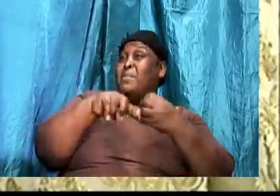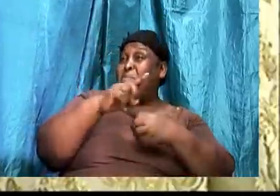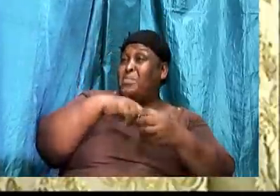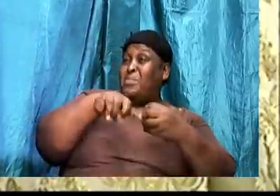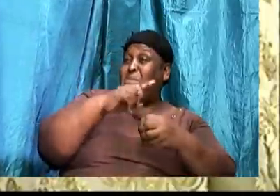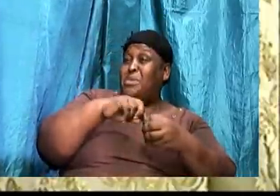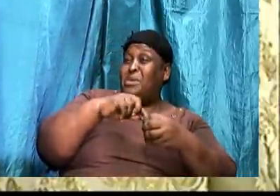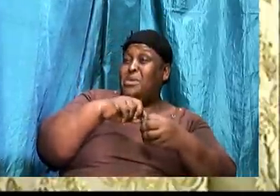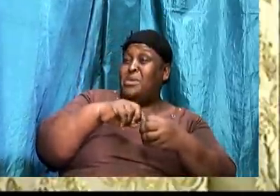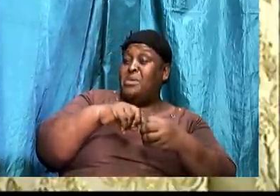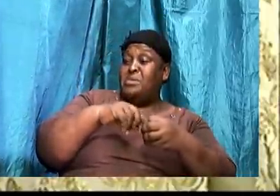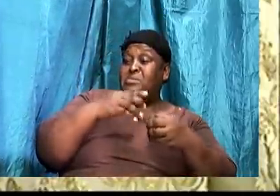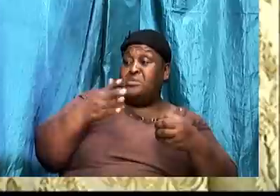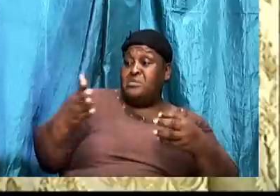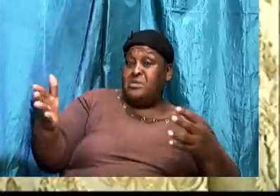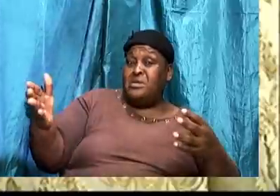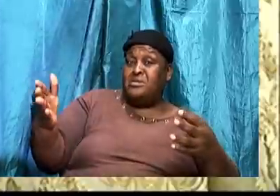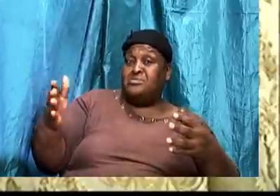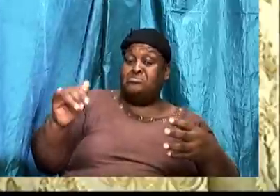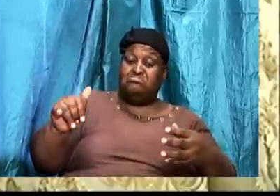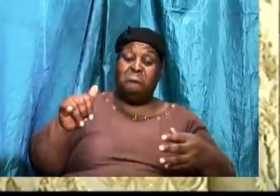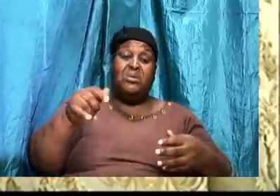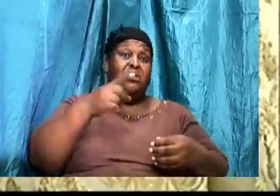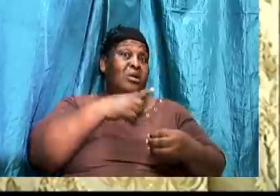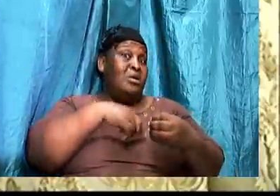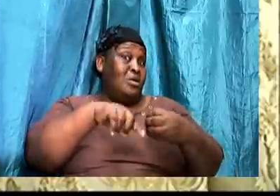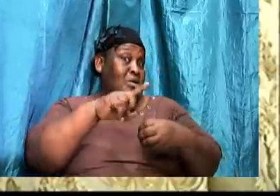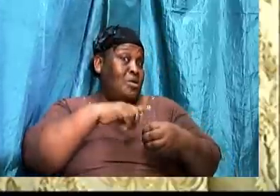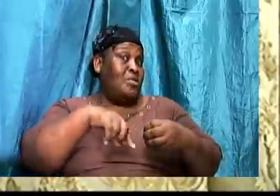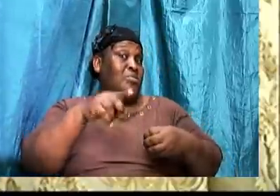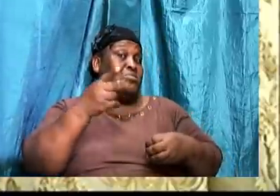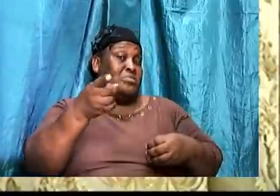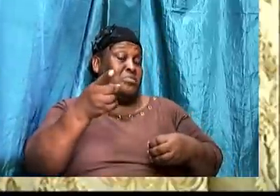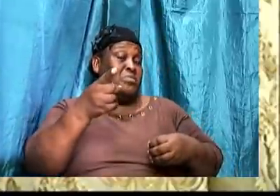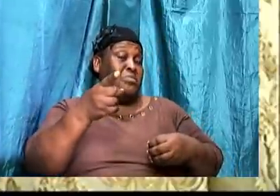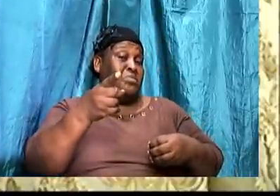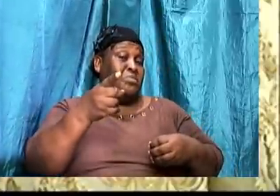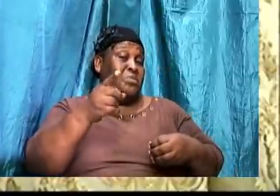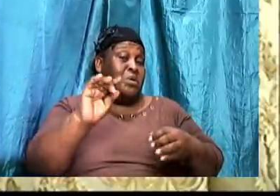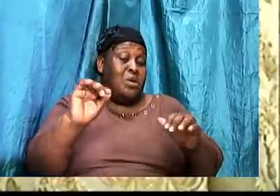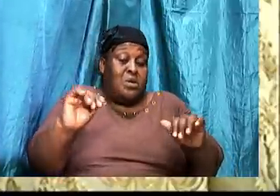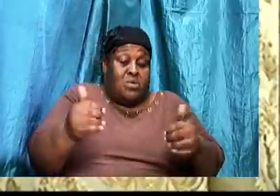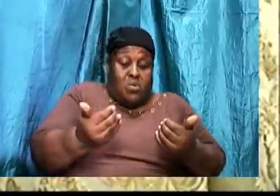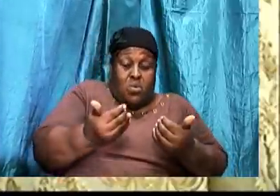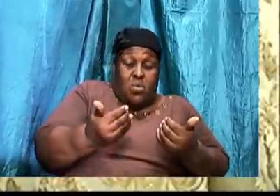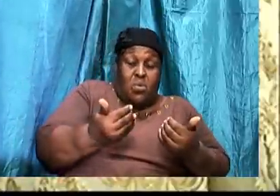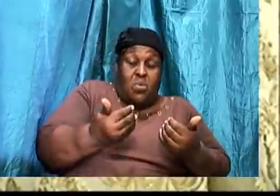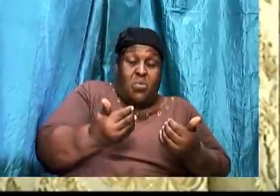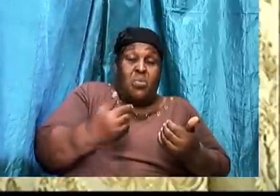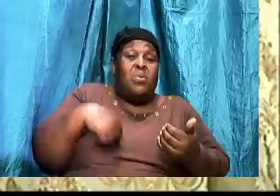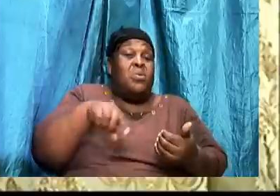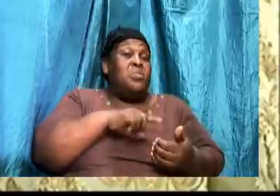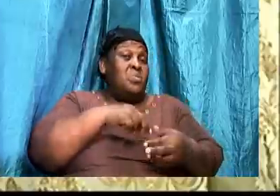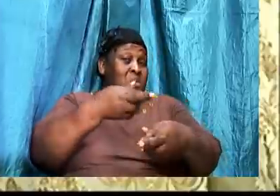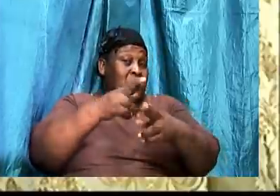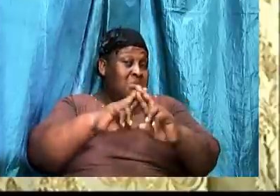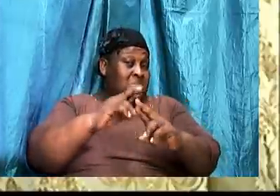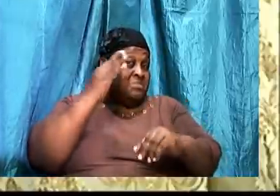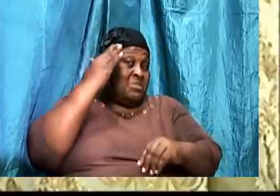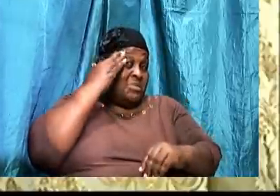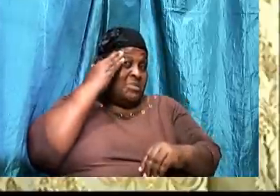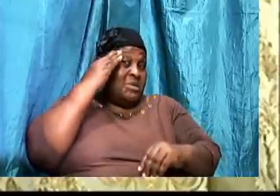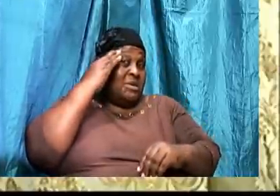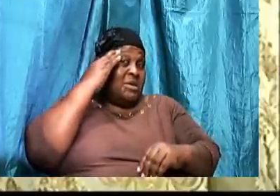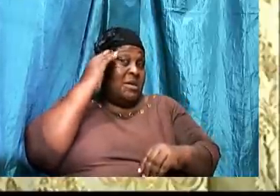the things that are around you. And secondly, it is how we acquire knowledge and gain understanding of God.